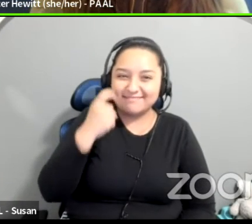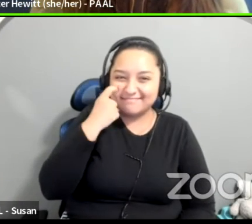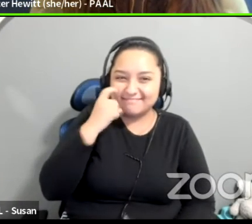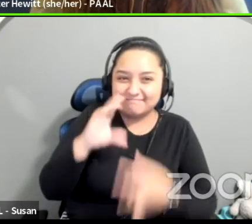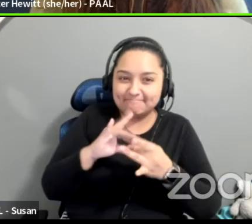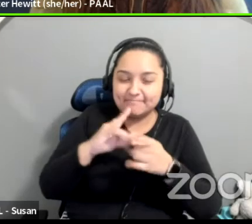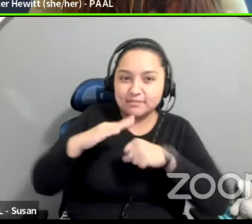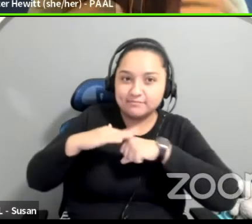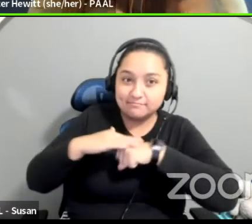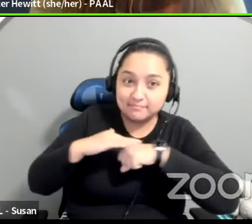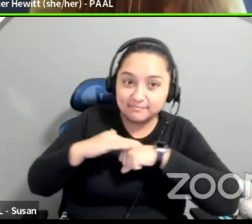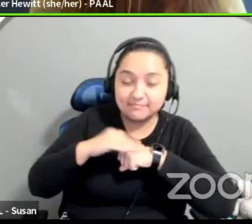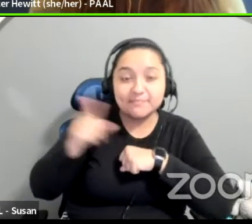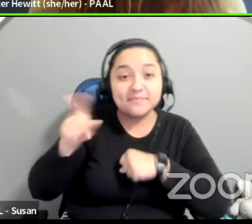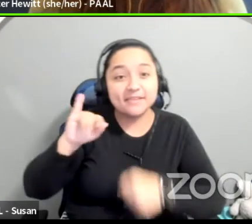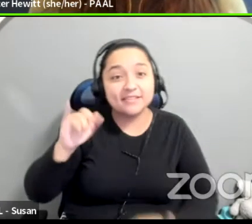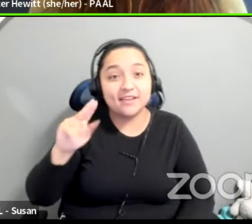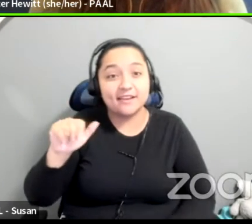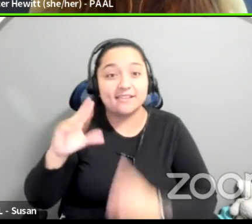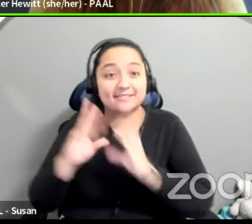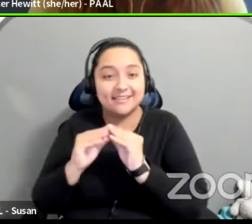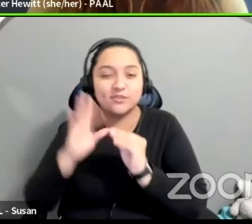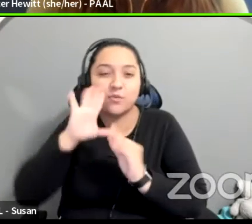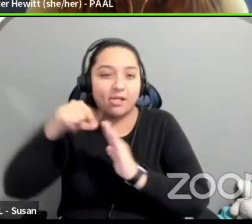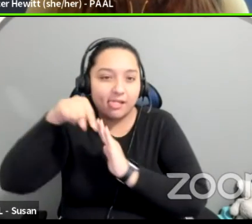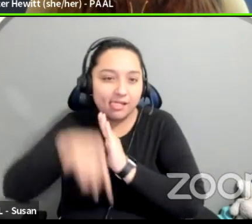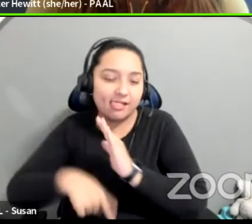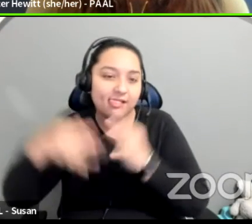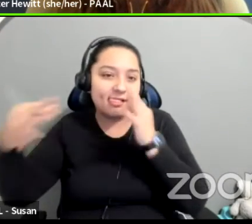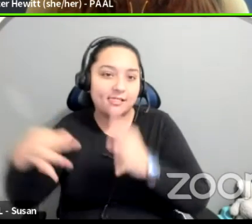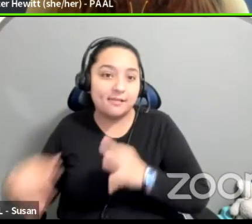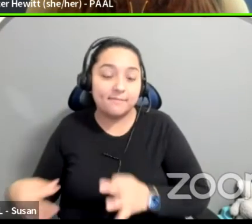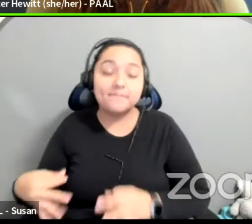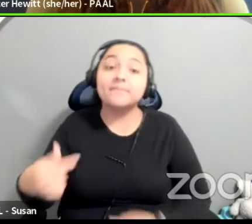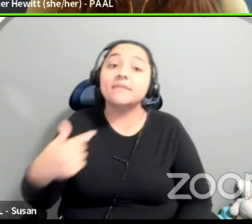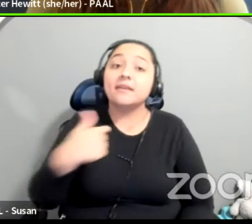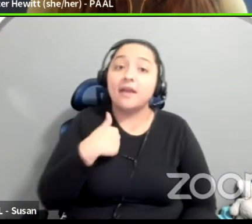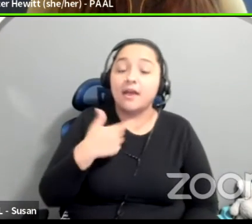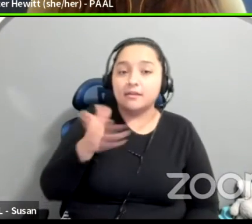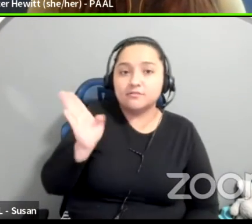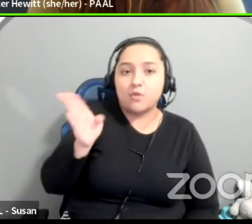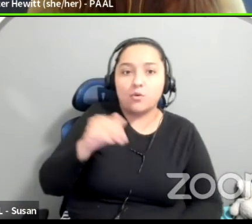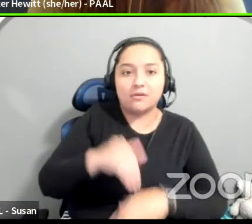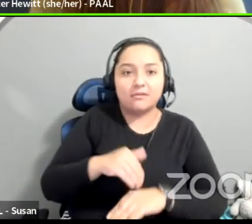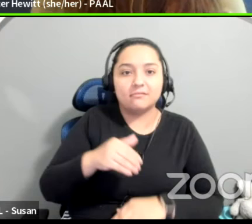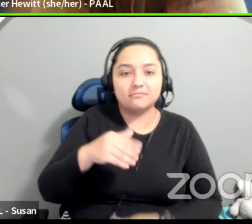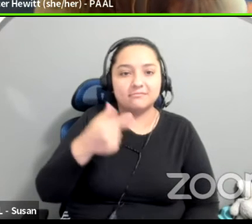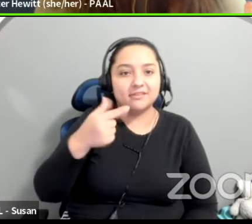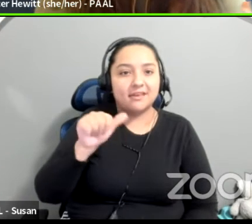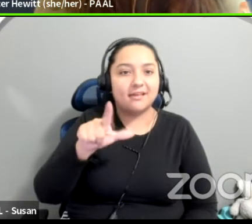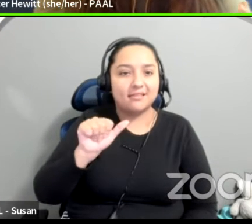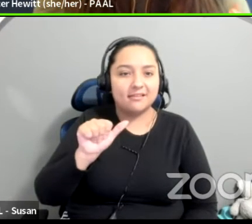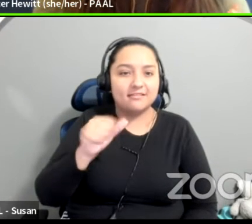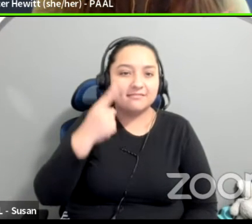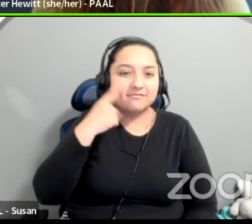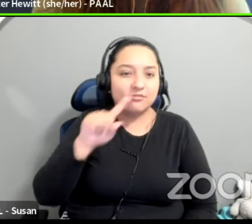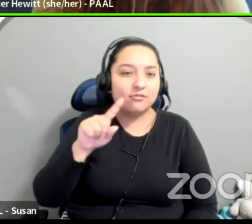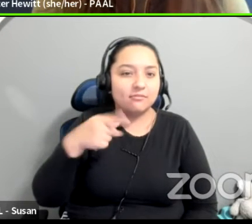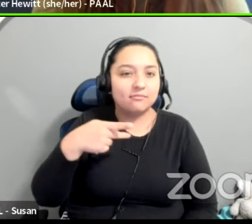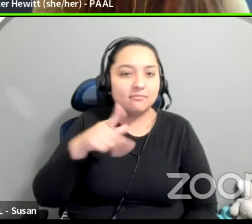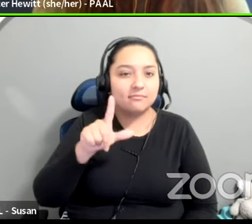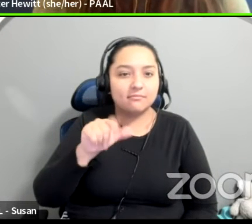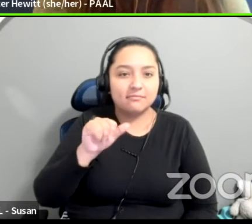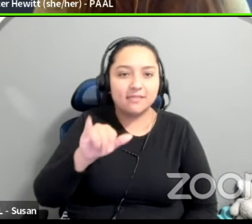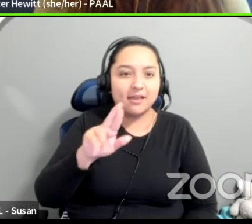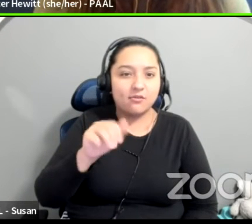to upvote right now is I spoke at, um, the gala for the playwrights realm. When you all were sharing about the radical parent